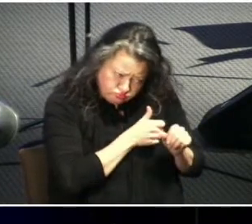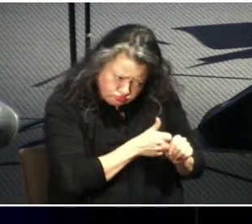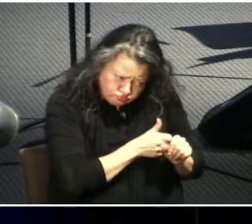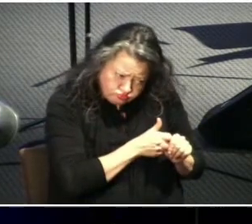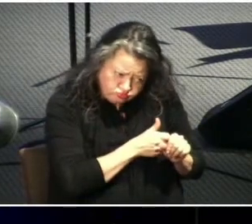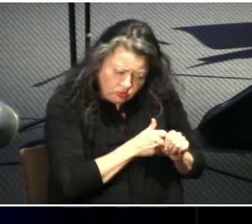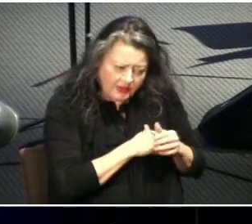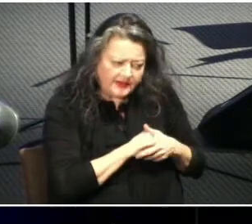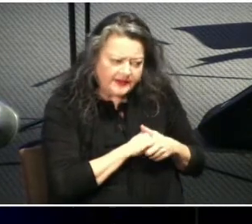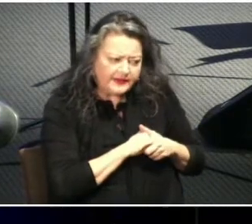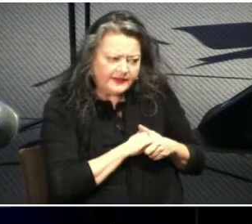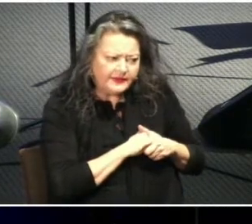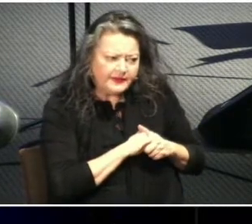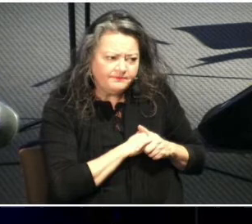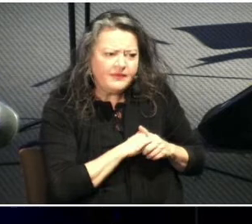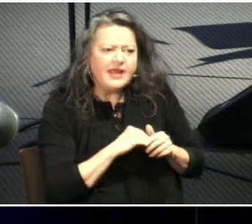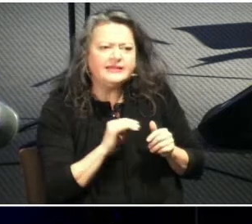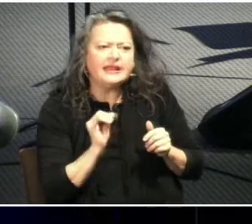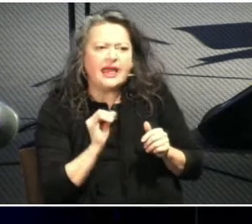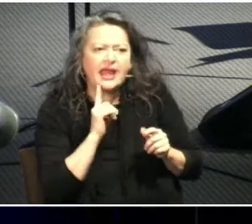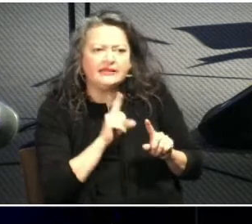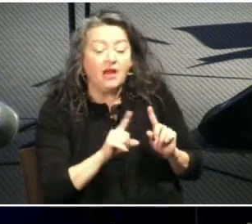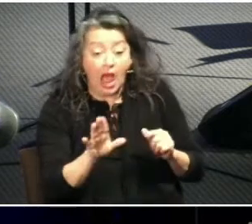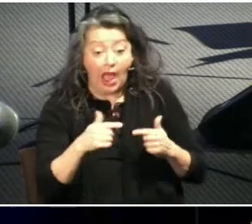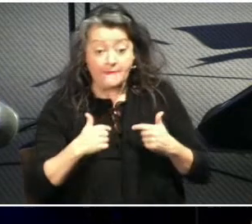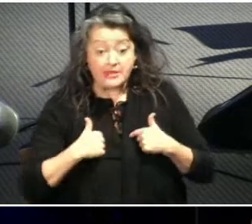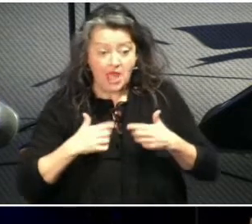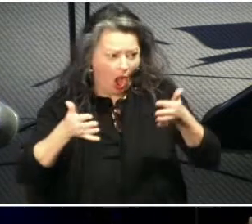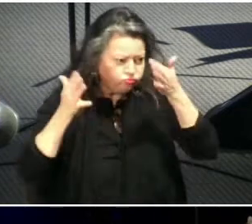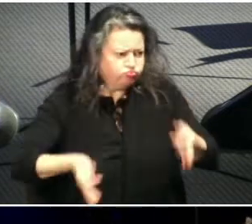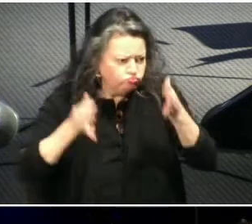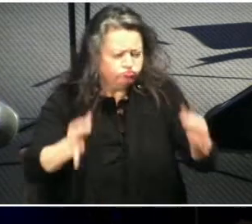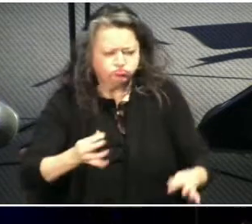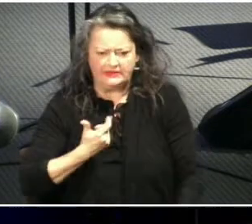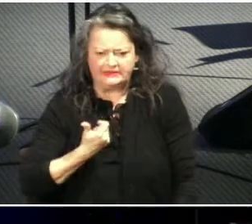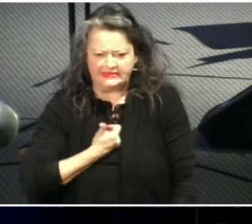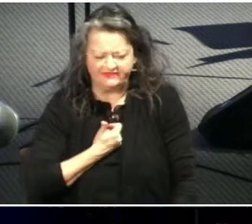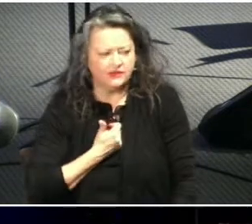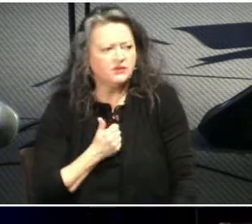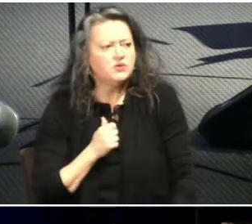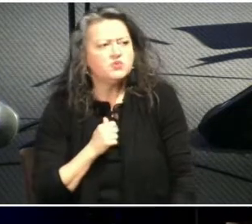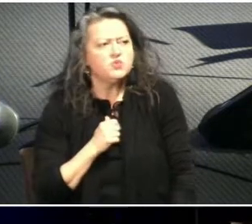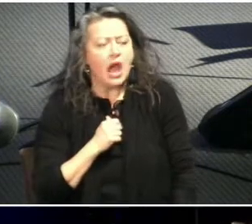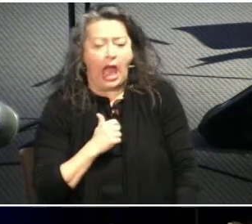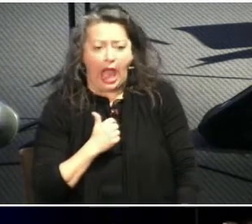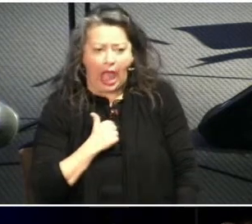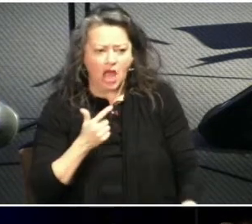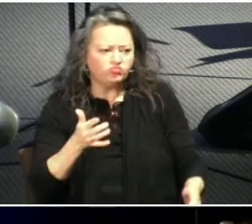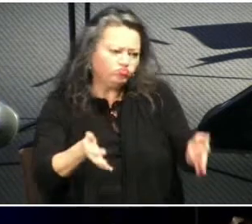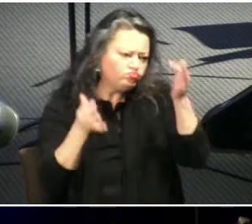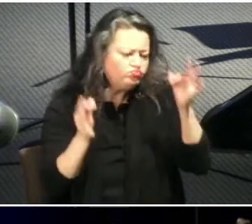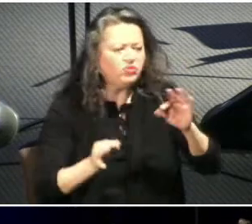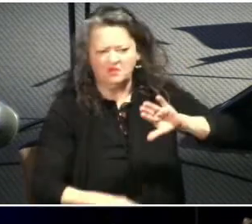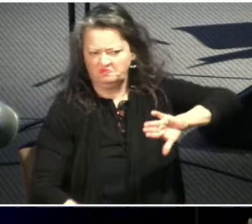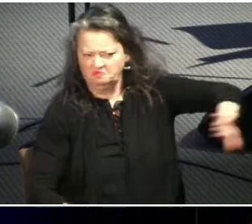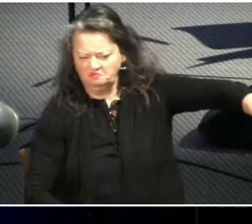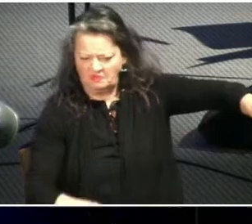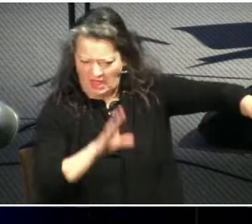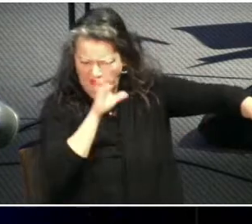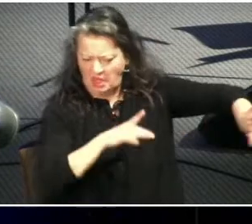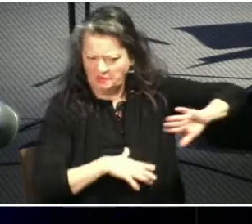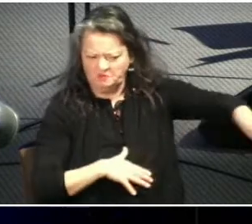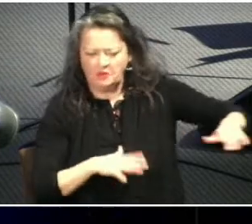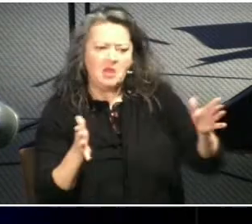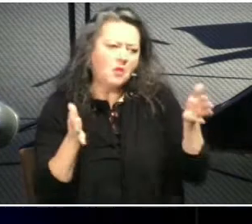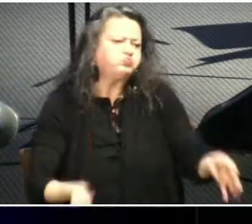deference i don't go making decisions on my own and just stubbornly plowing through regardless of what he thinks or